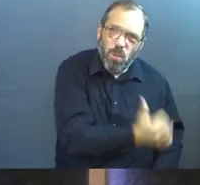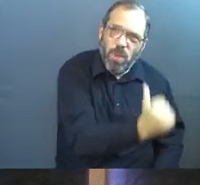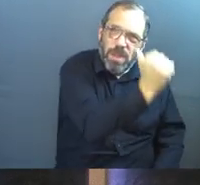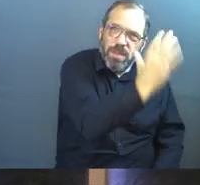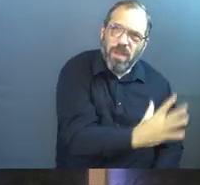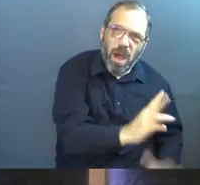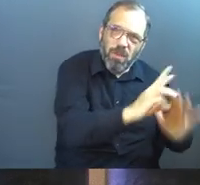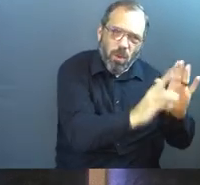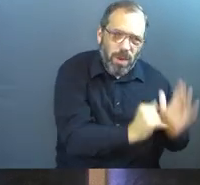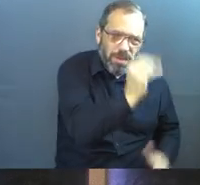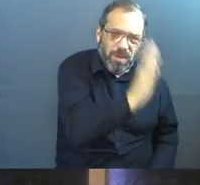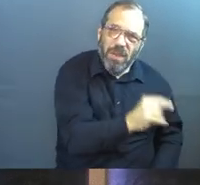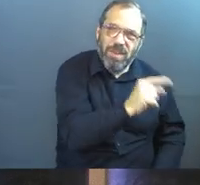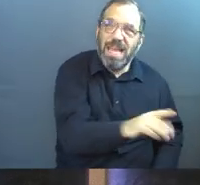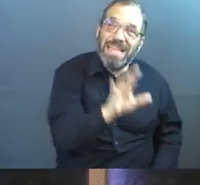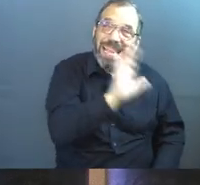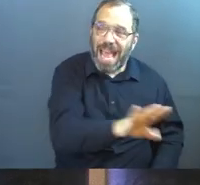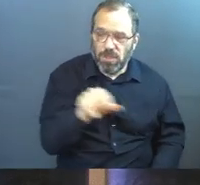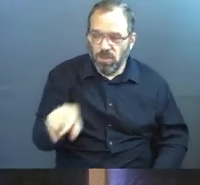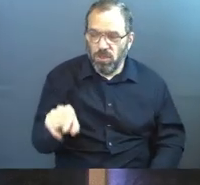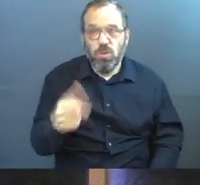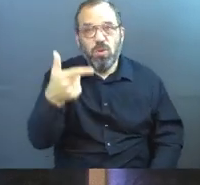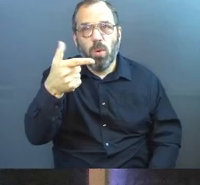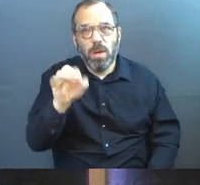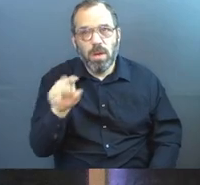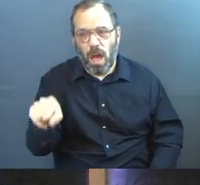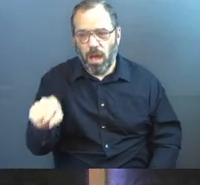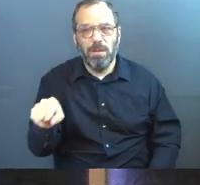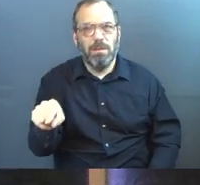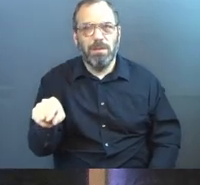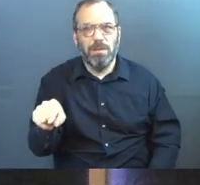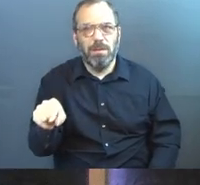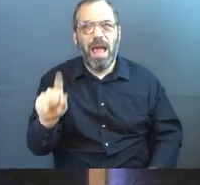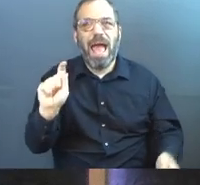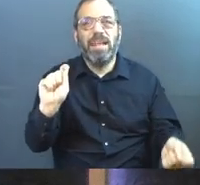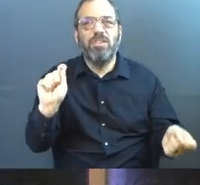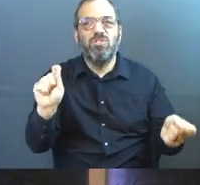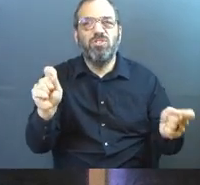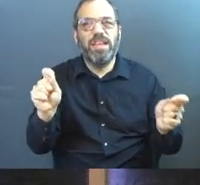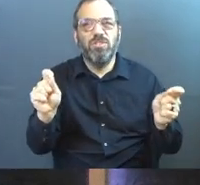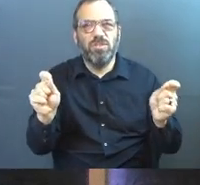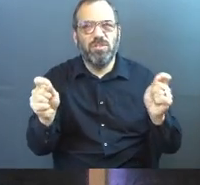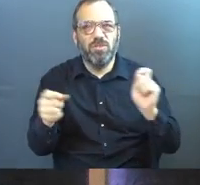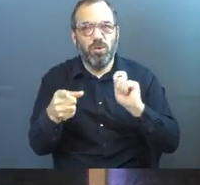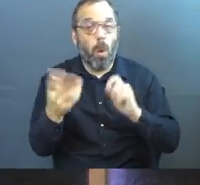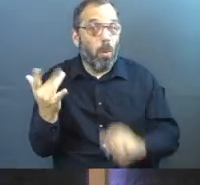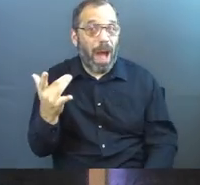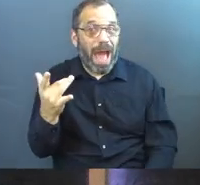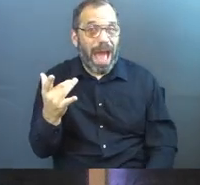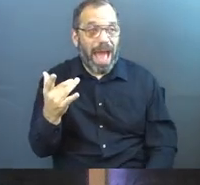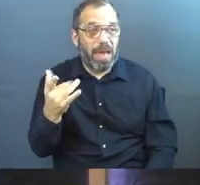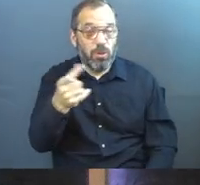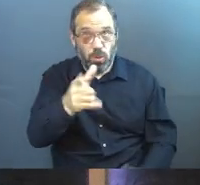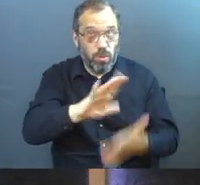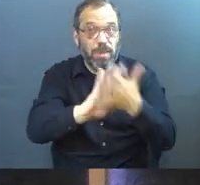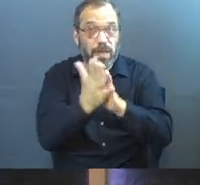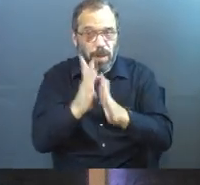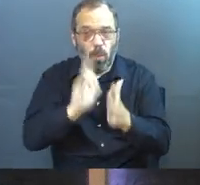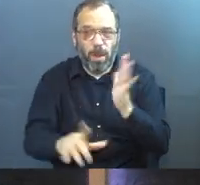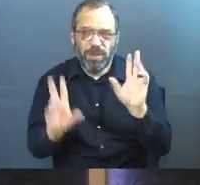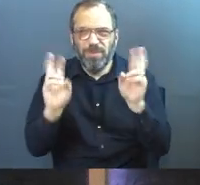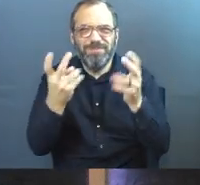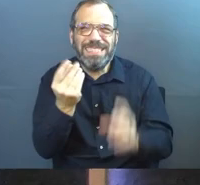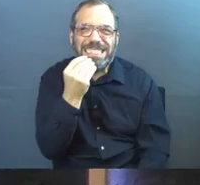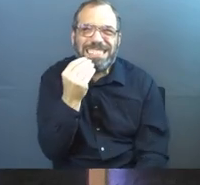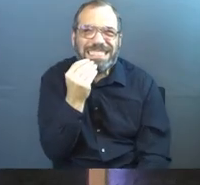God on this. That's your God then. And it changes you because you are what you eat. It